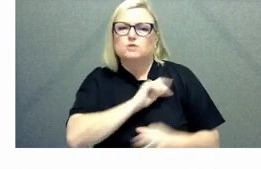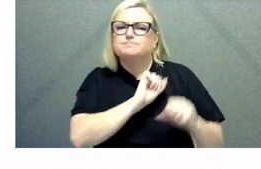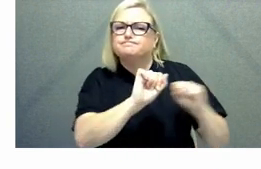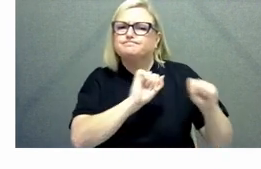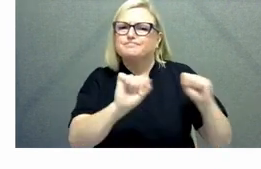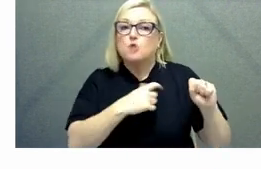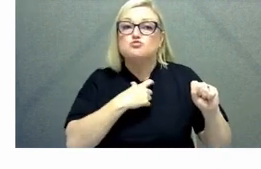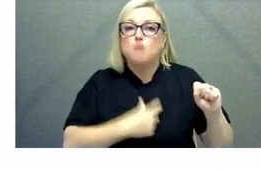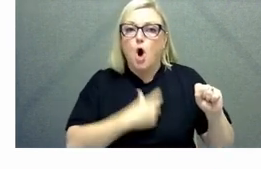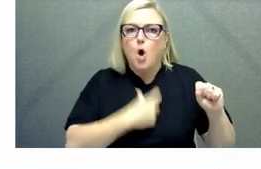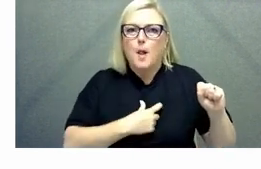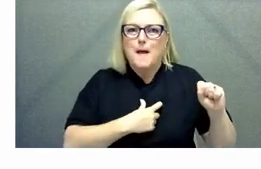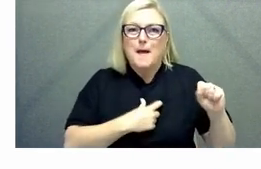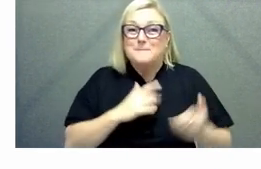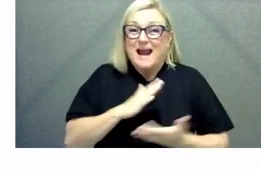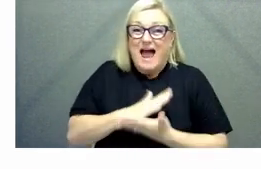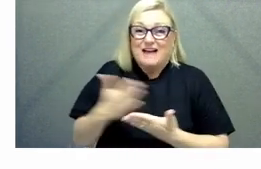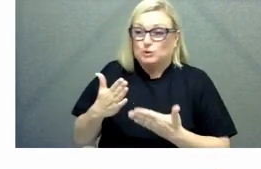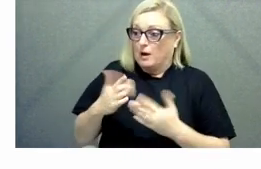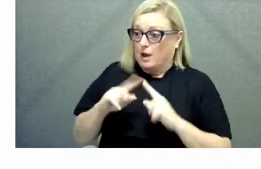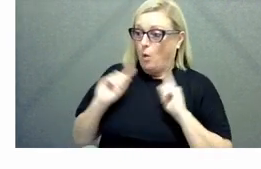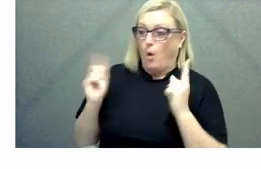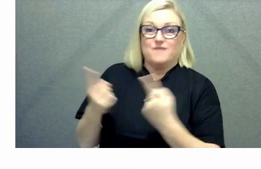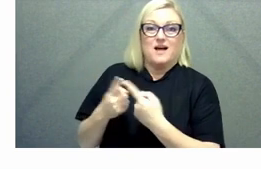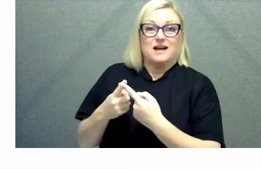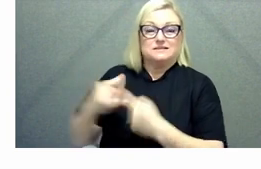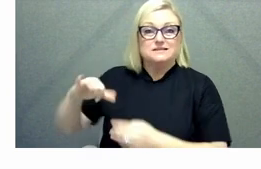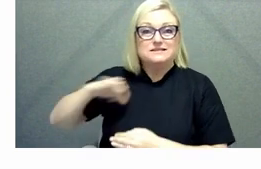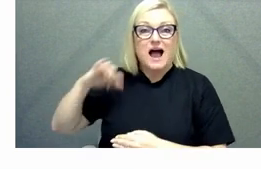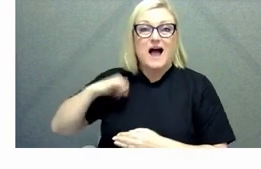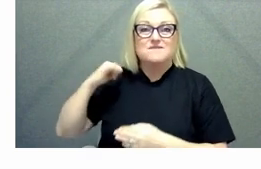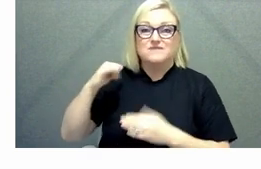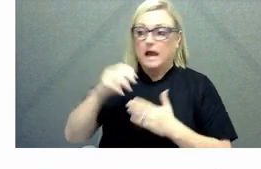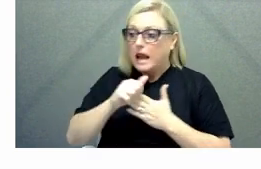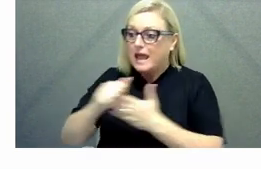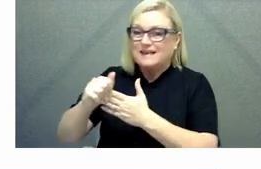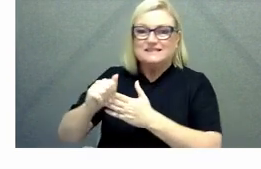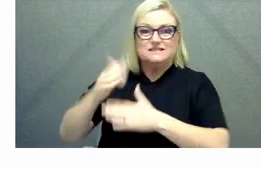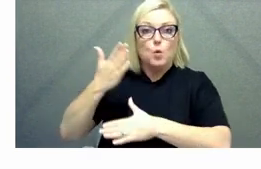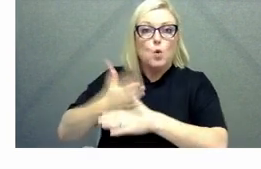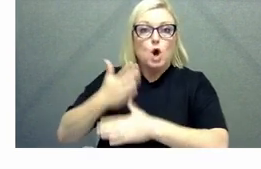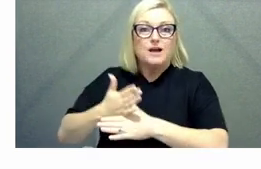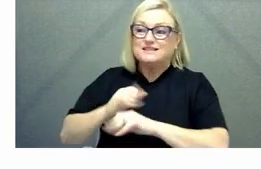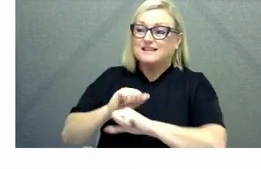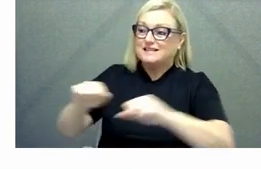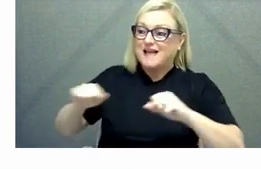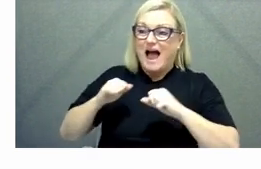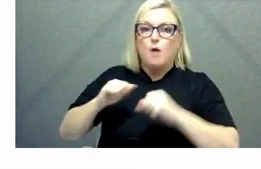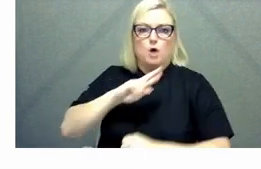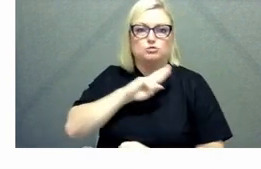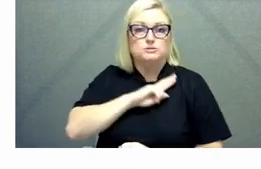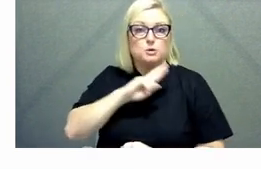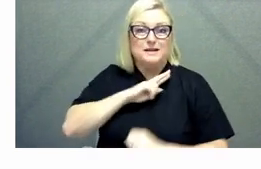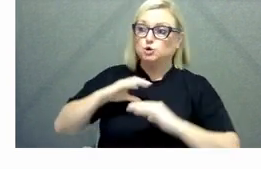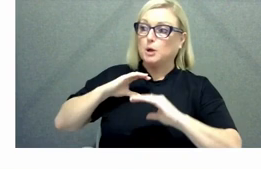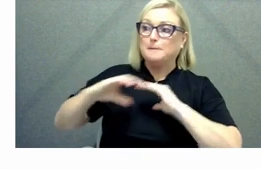it's a competency that we all have as leaders and as practitioners it is our job to communicate with our colleagues with our boss with